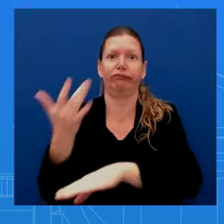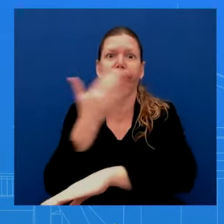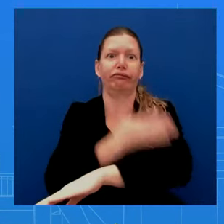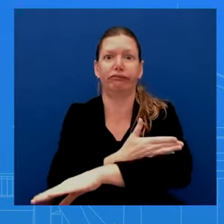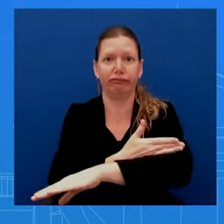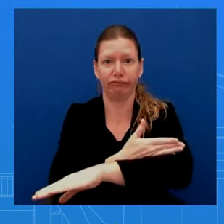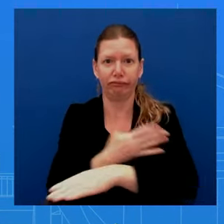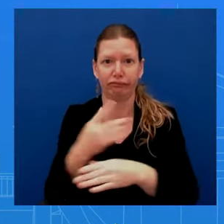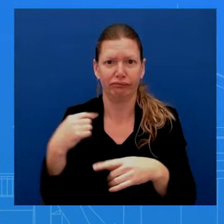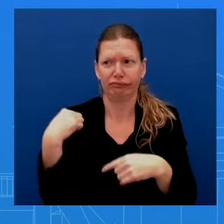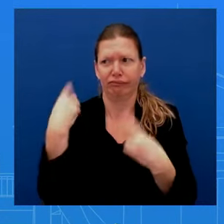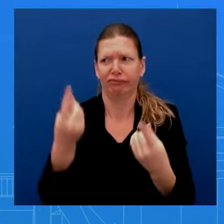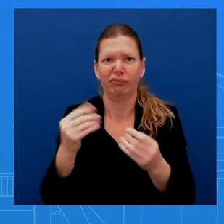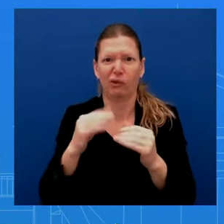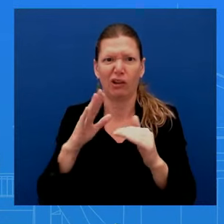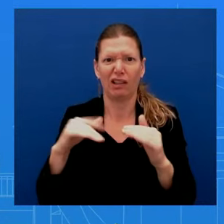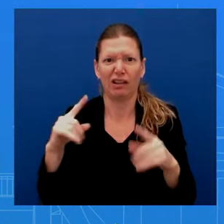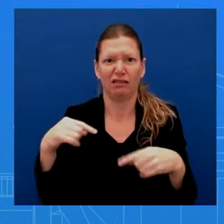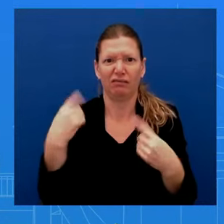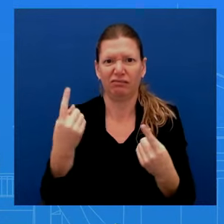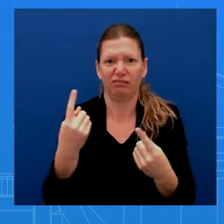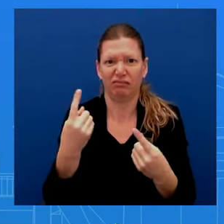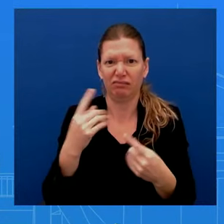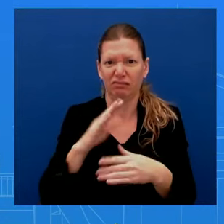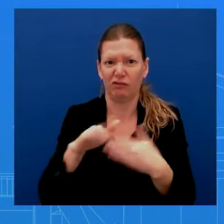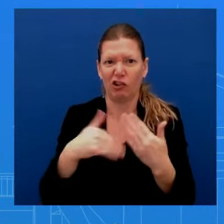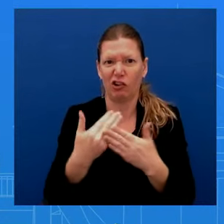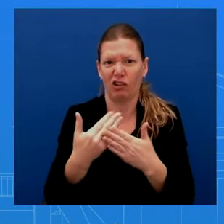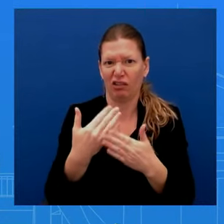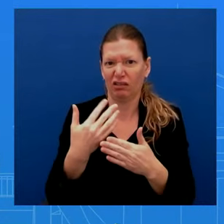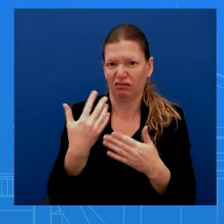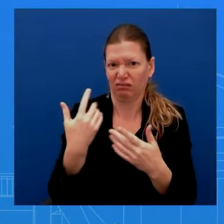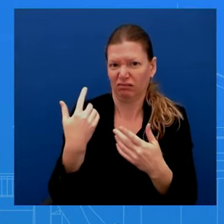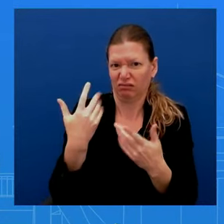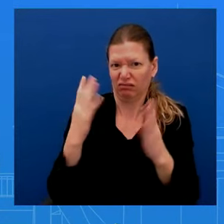administration, as you can see on this slide.